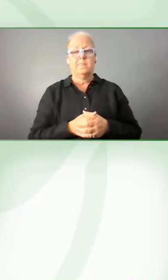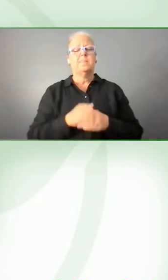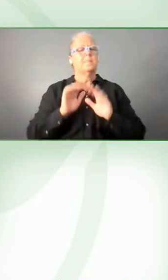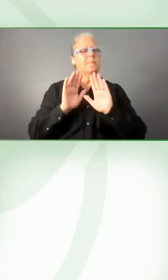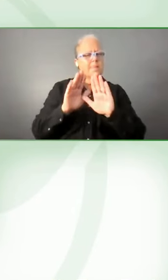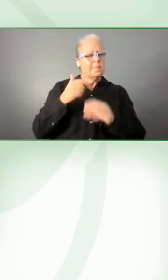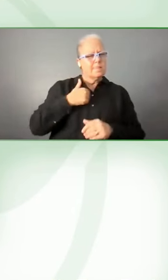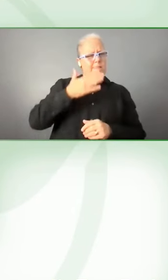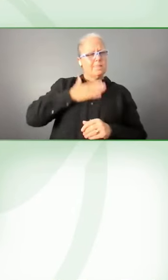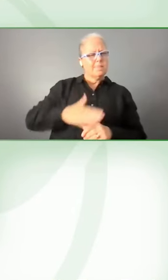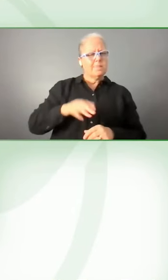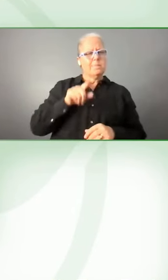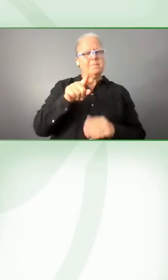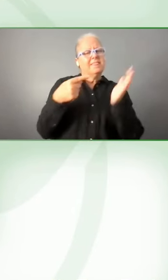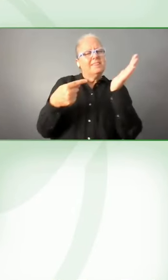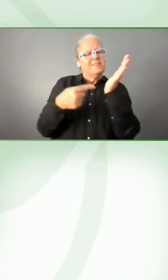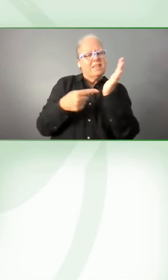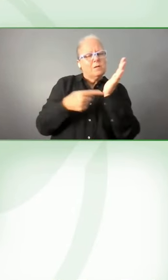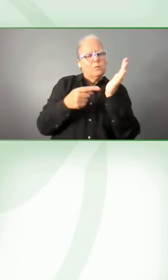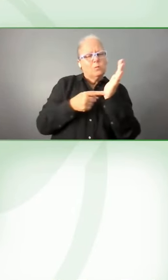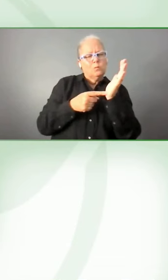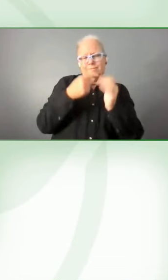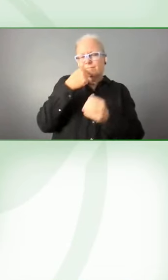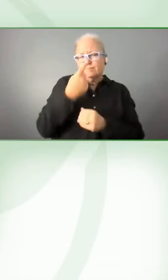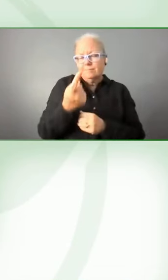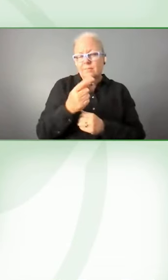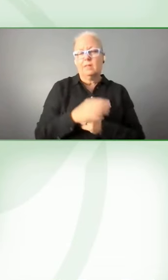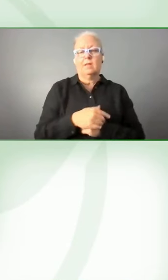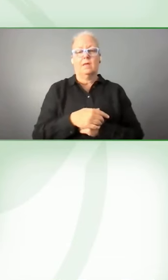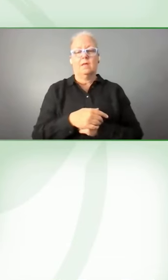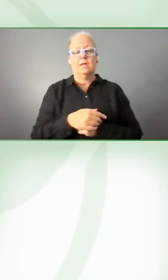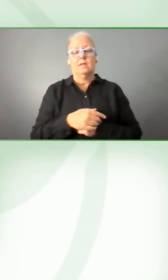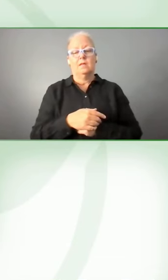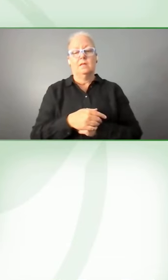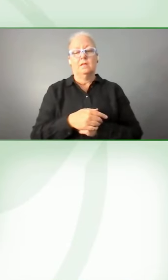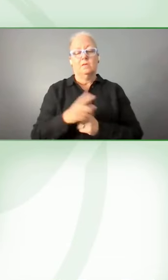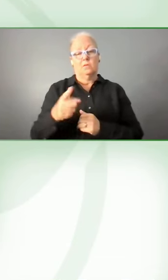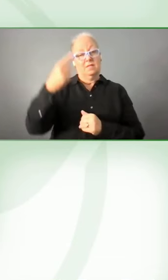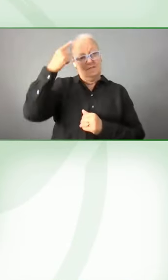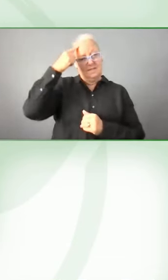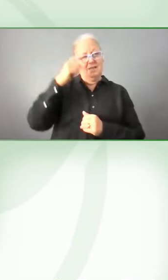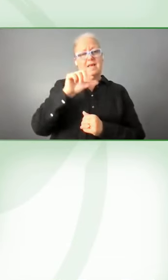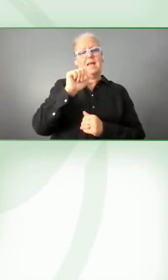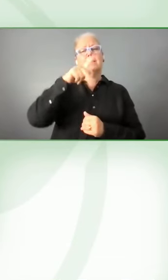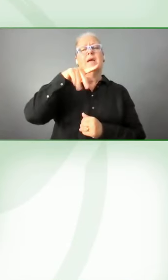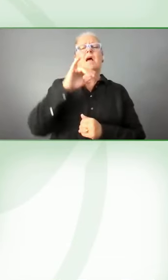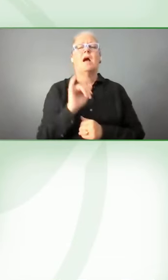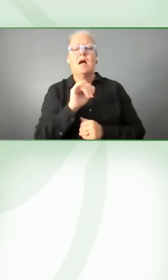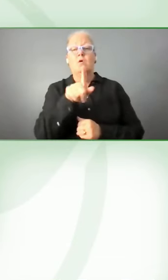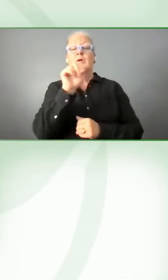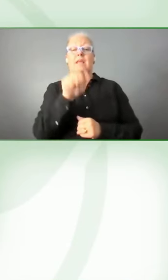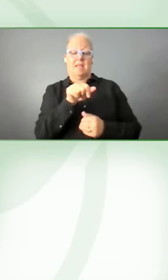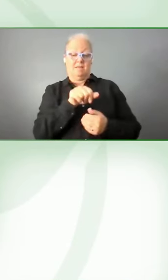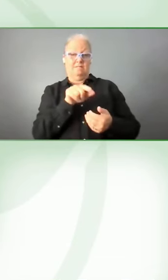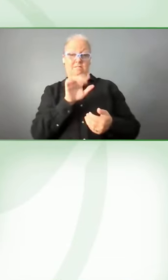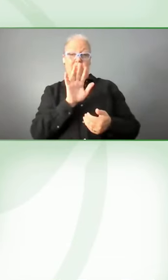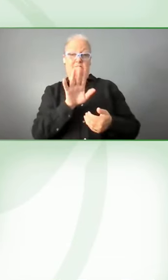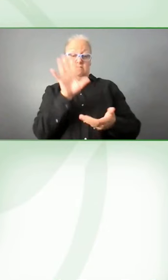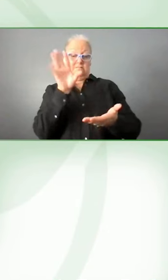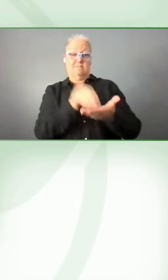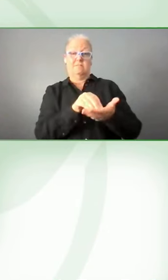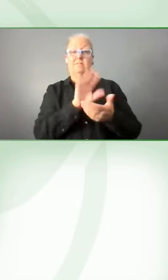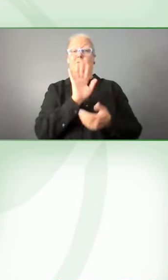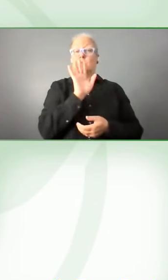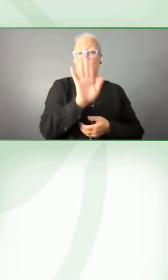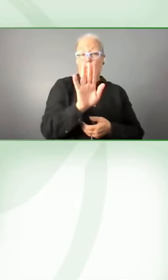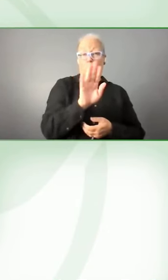lens to this. Of course. How far are we away from an API where you could install it on your website so that it automatically picked